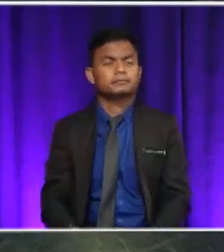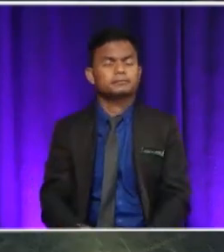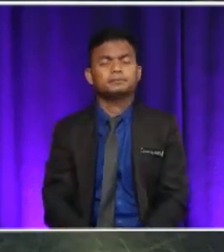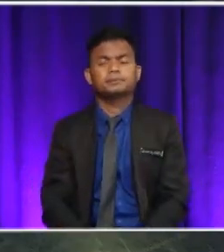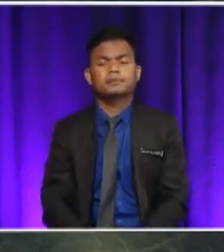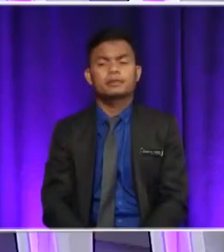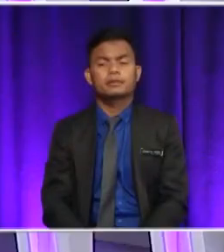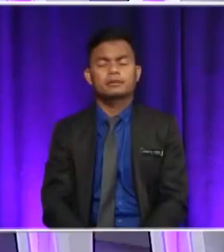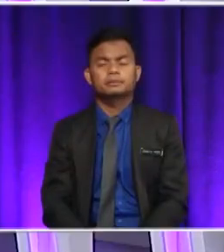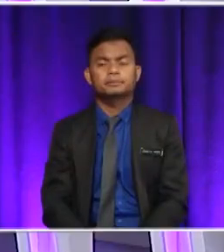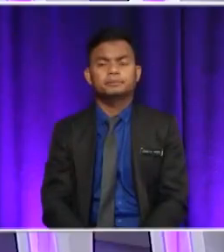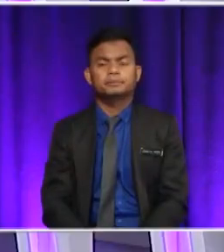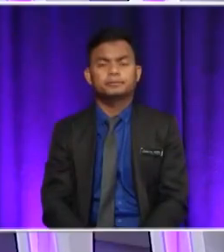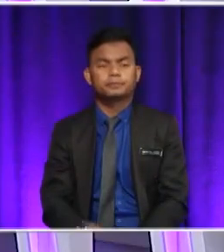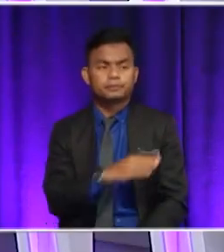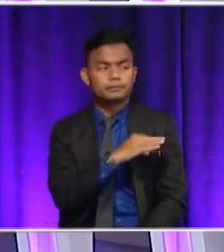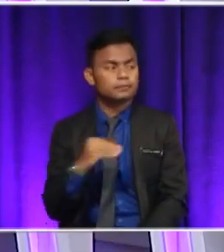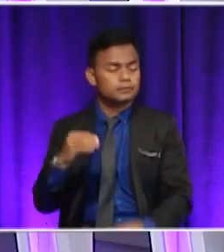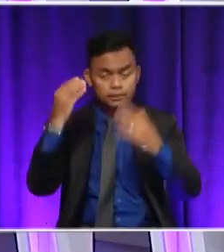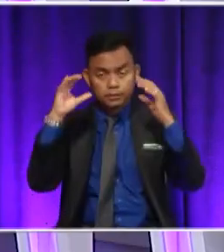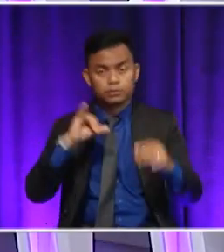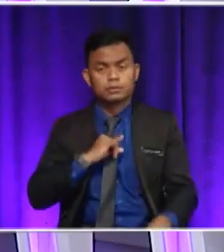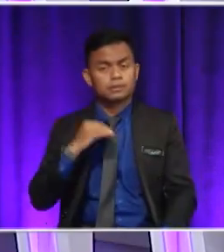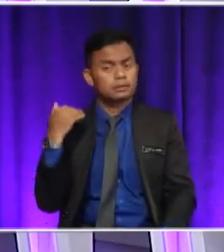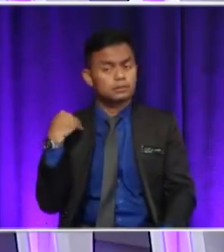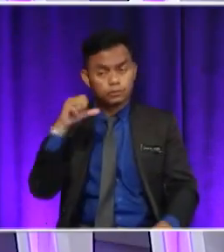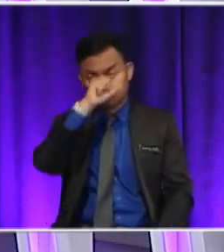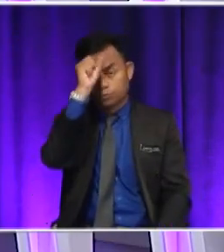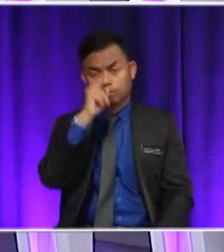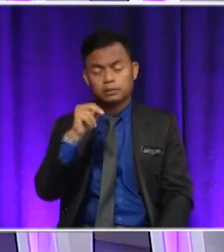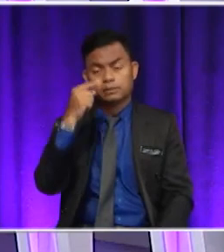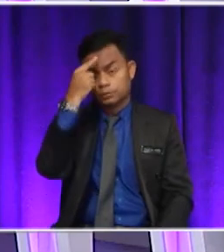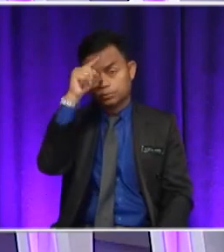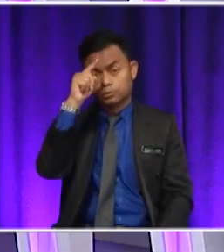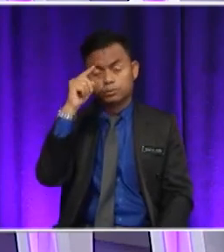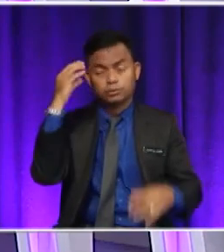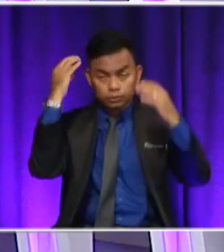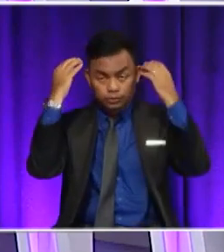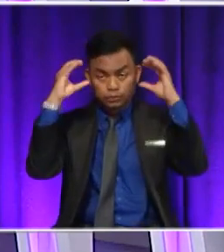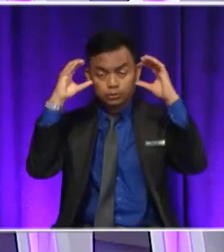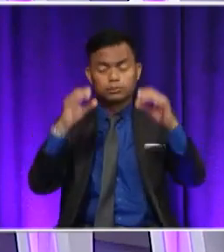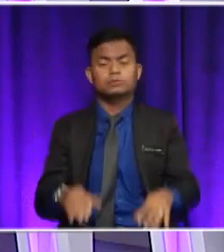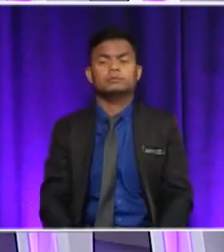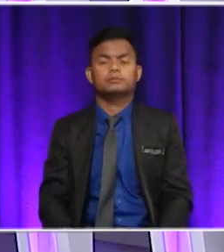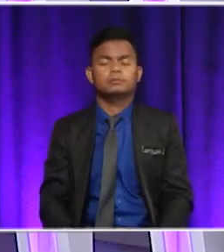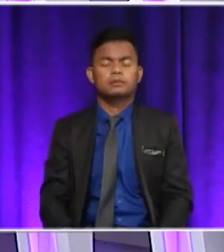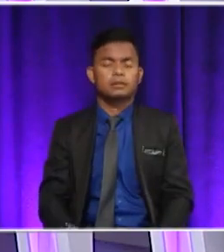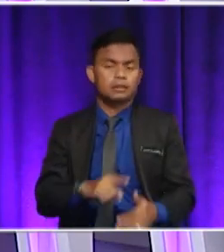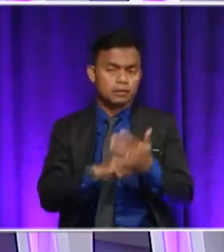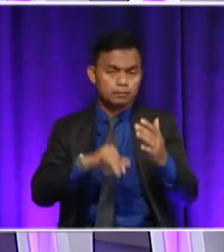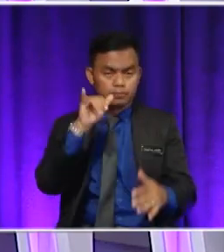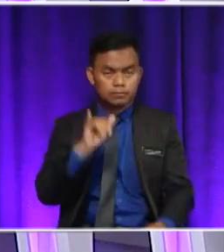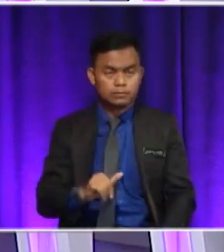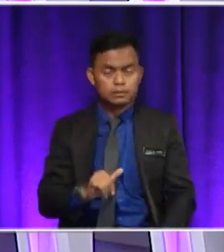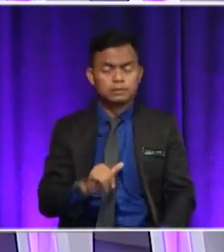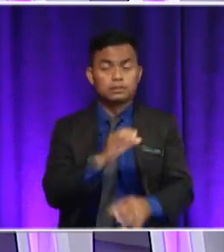clap for yourself and teacher Liana, I have a question for you. Yes, sure. these challenges that Ed Stafford went through when he was walking